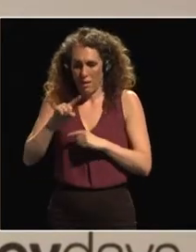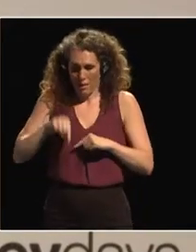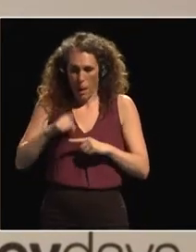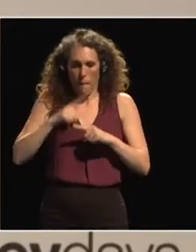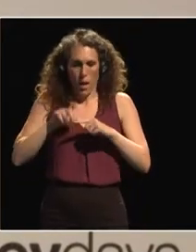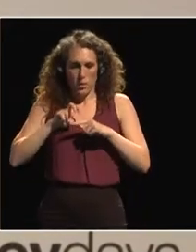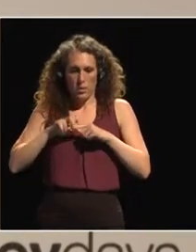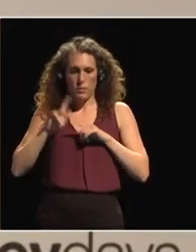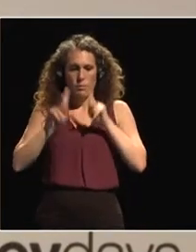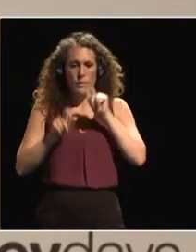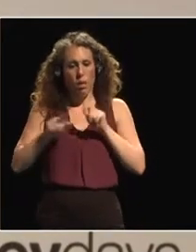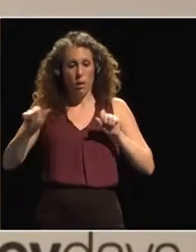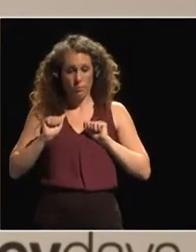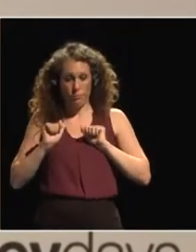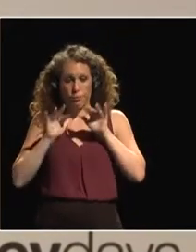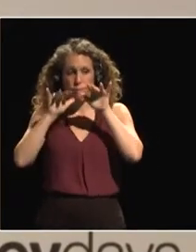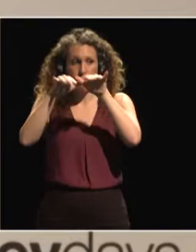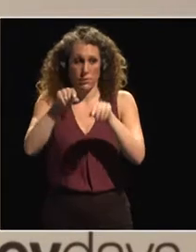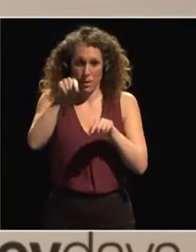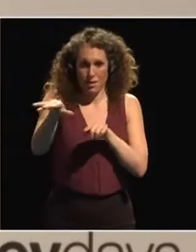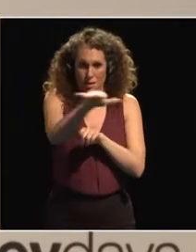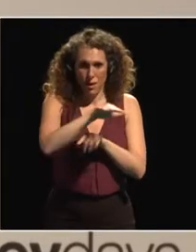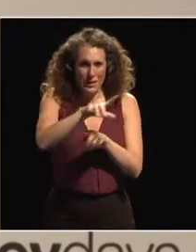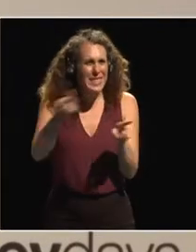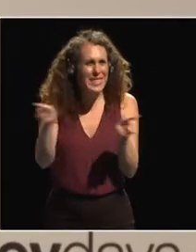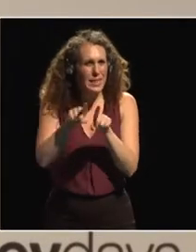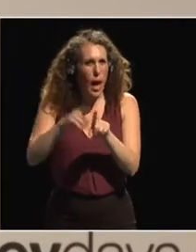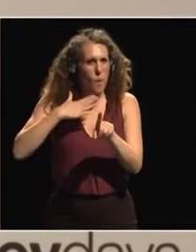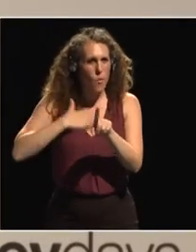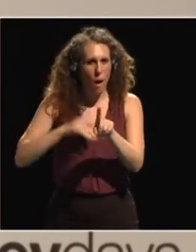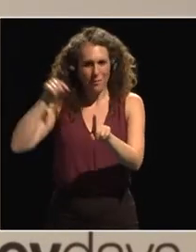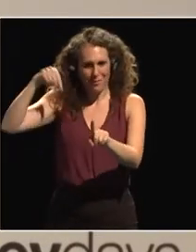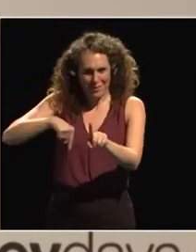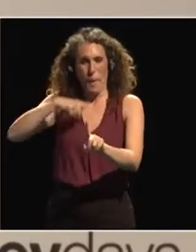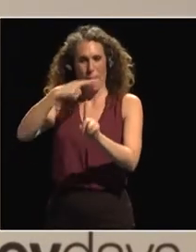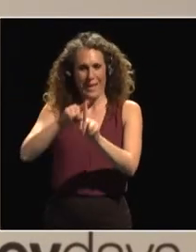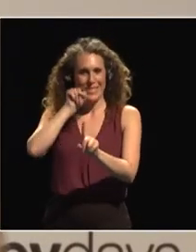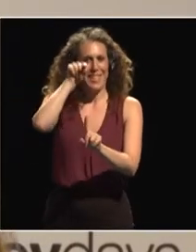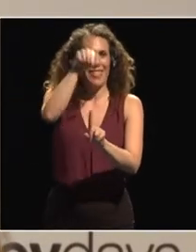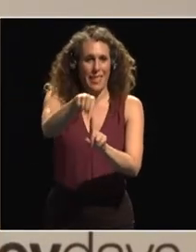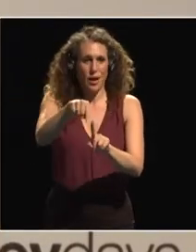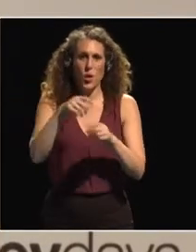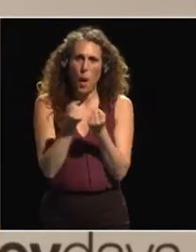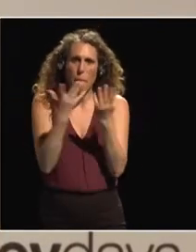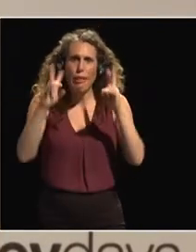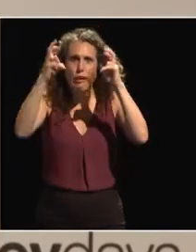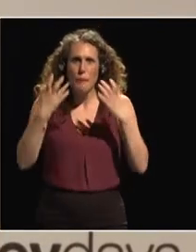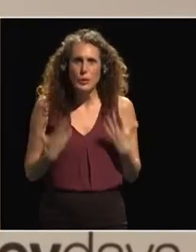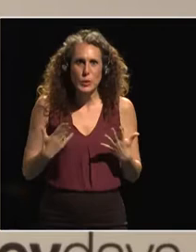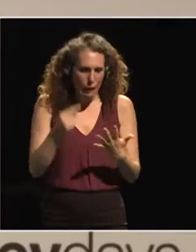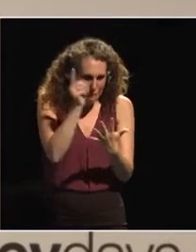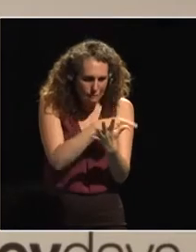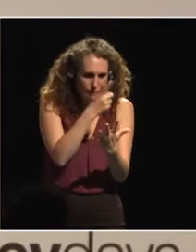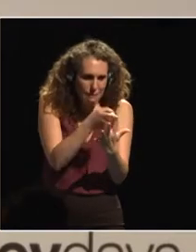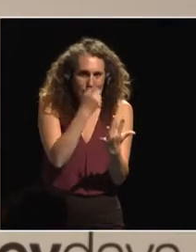of migrants. So that's quite a lot of discussion things we have to get through this afternoon. We